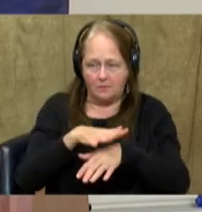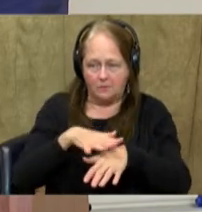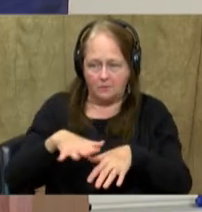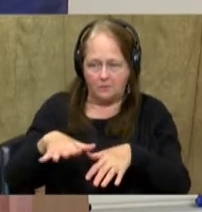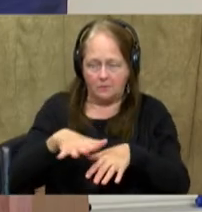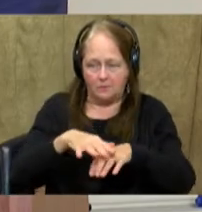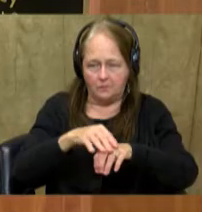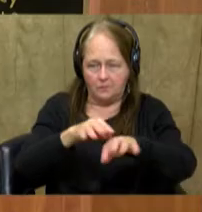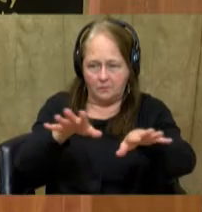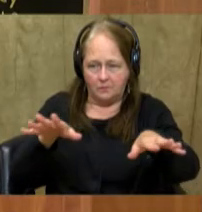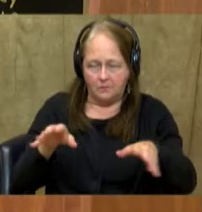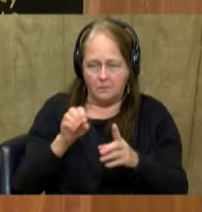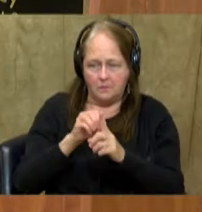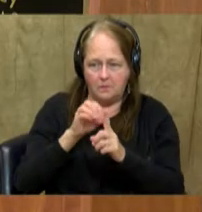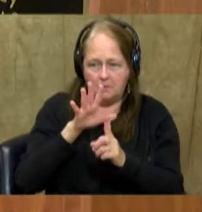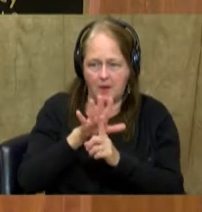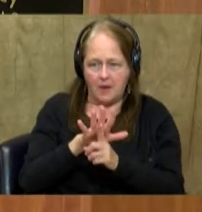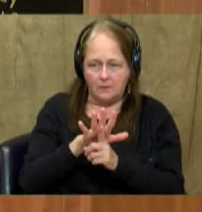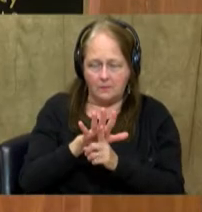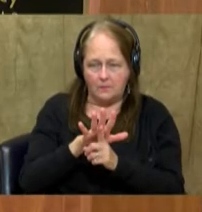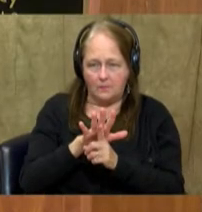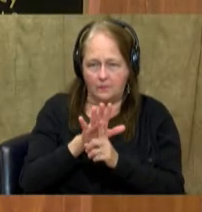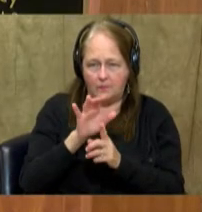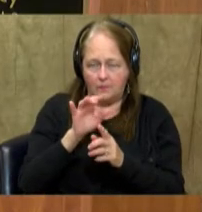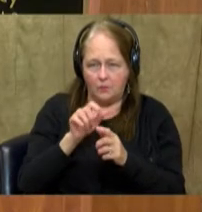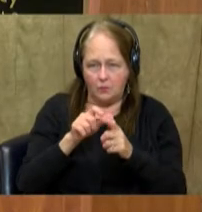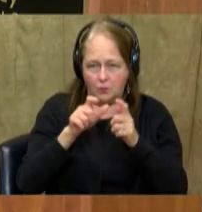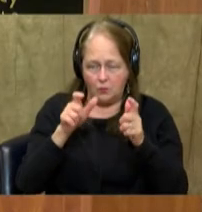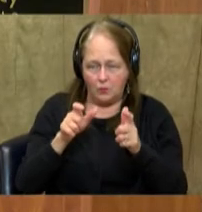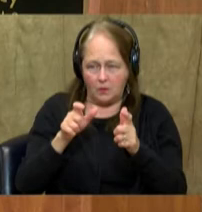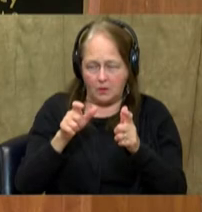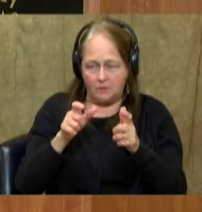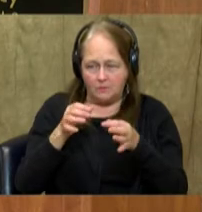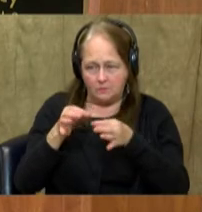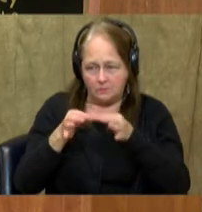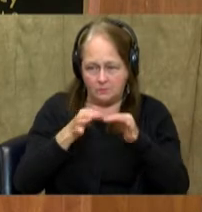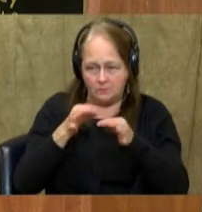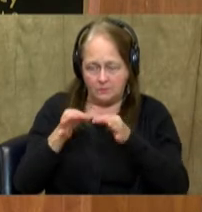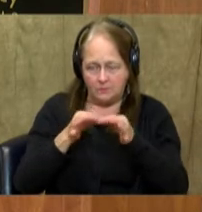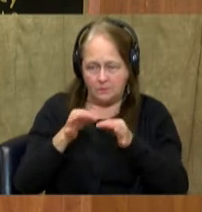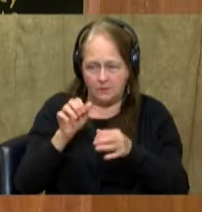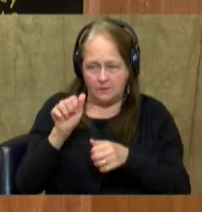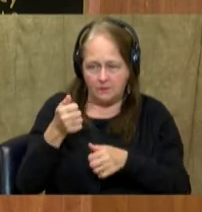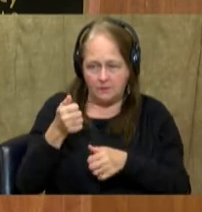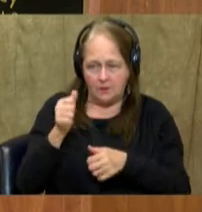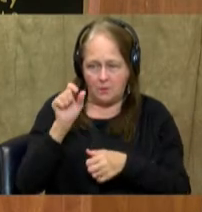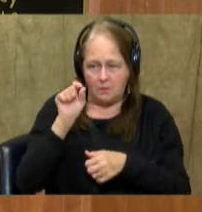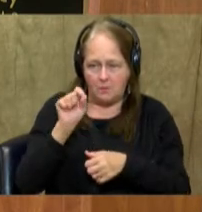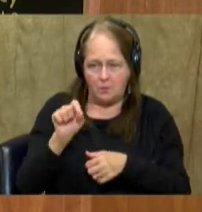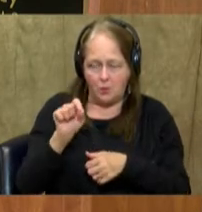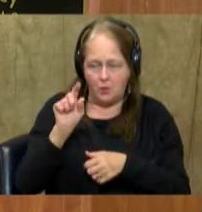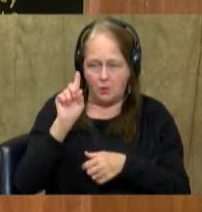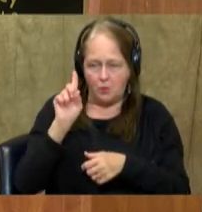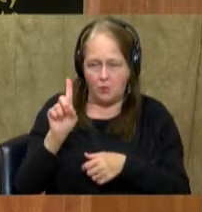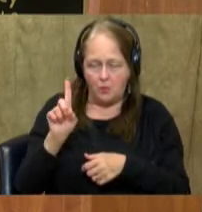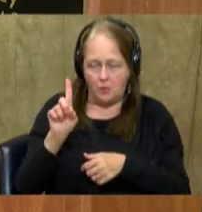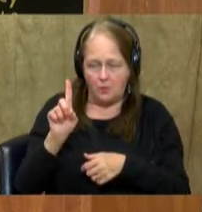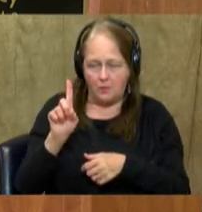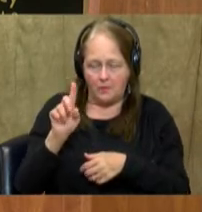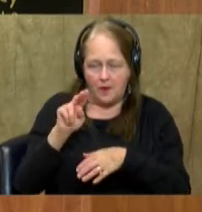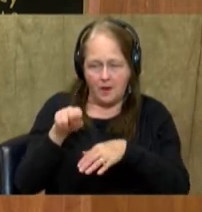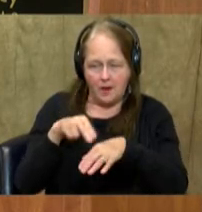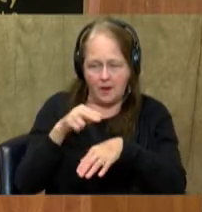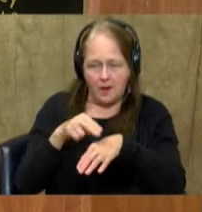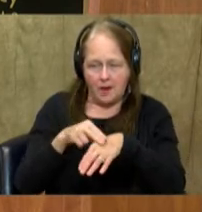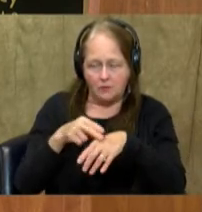We're also going to throw in another one that we'll look at in greater detail next week, but that's 10.1 and that's looking at natural hazards